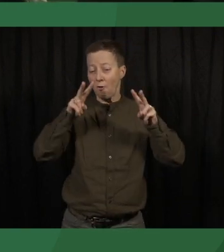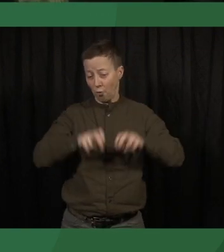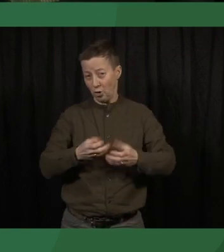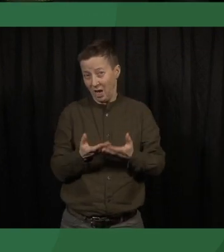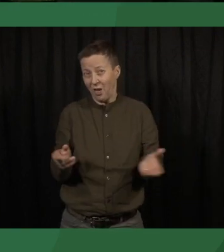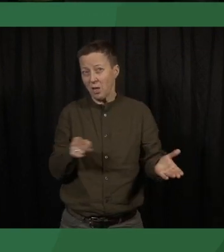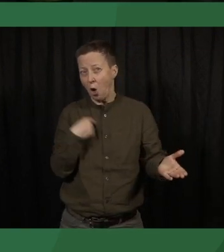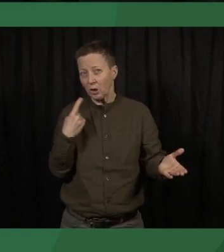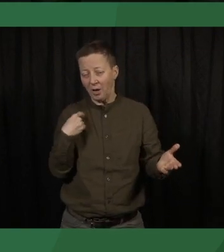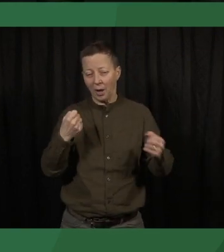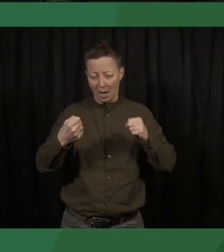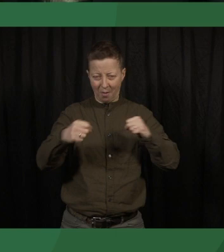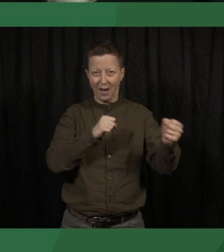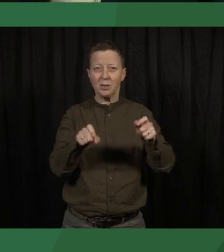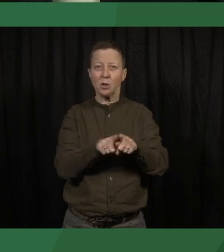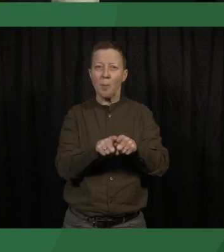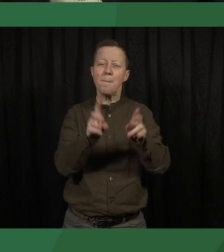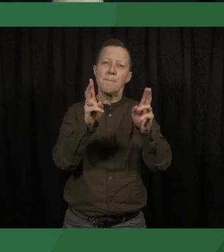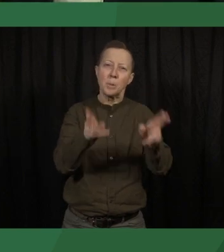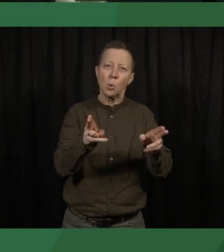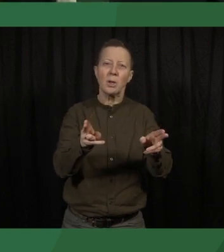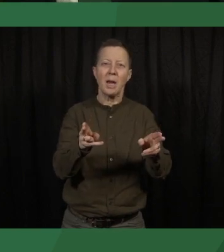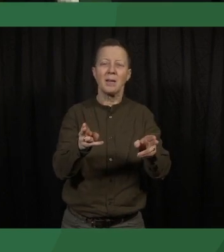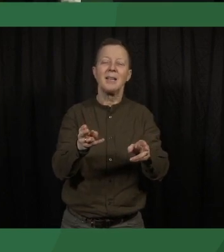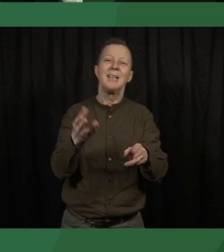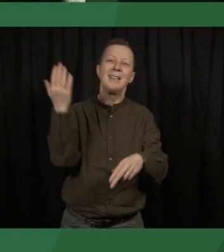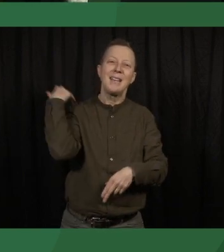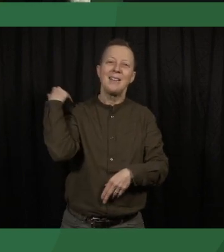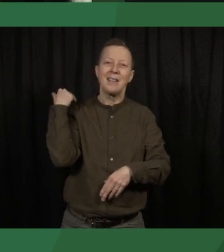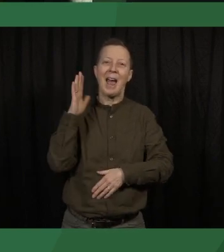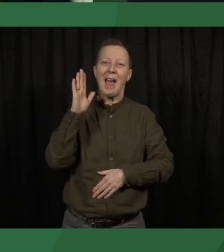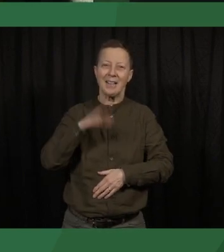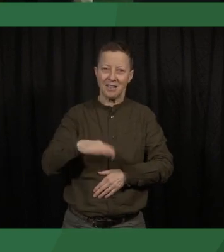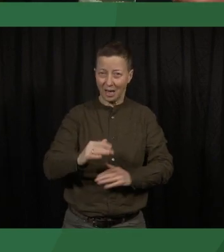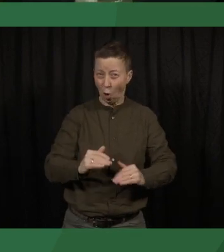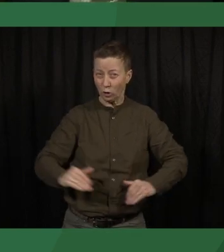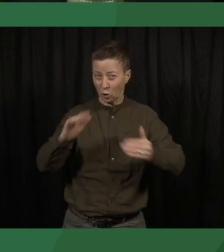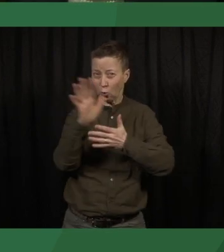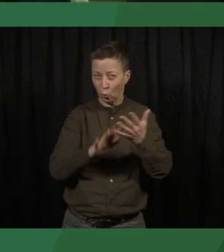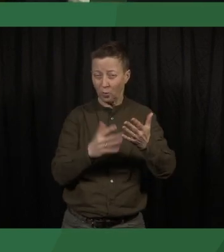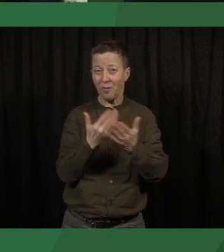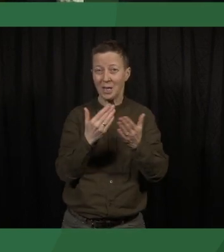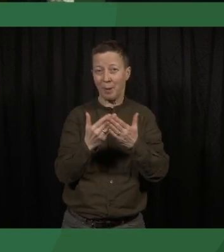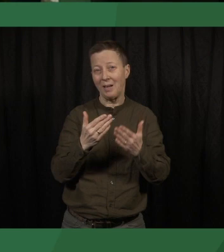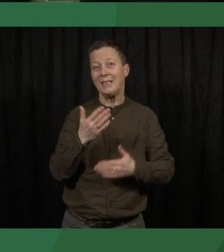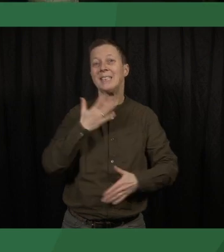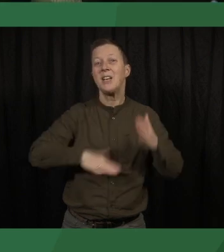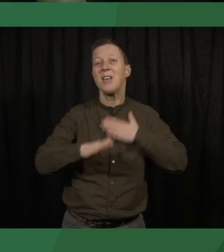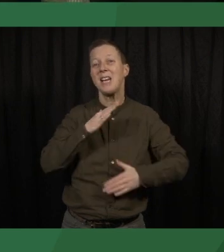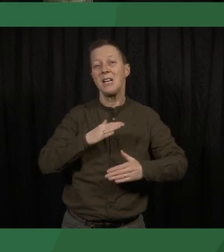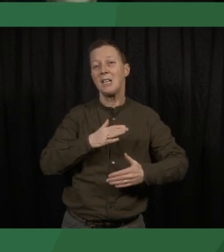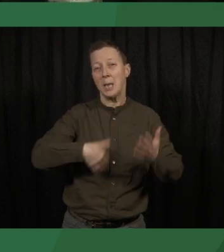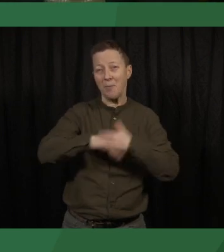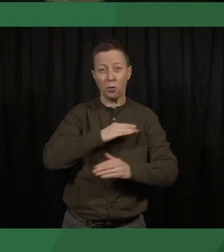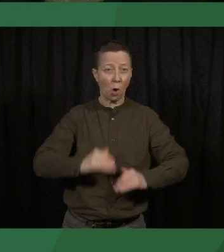that movements that utilize pre-existing organizational structures, such as civil society organizations,